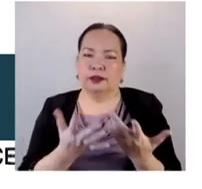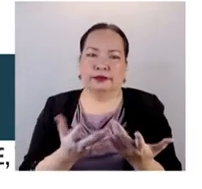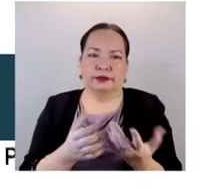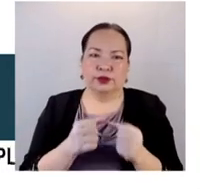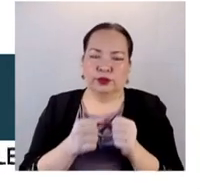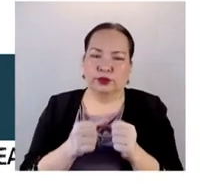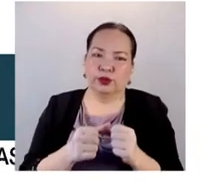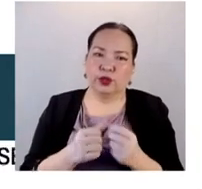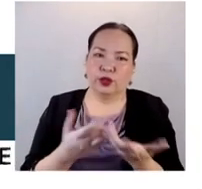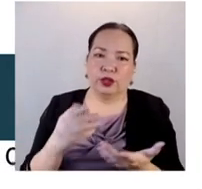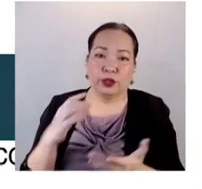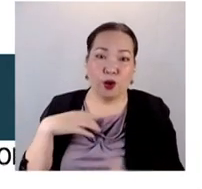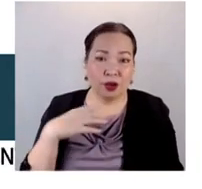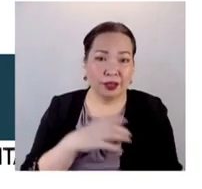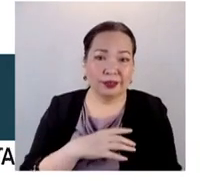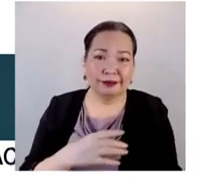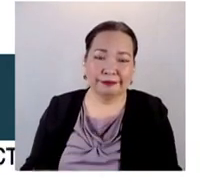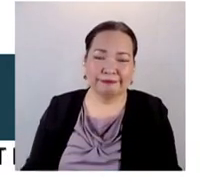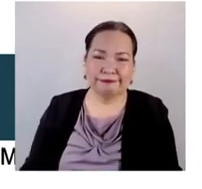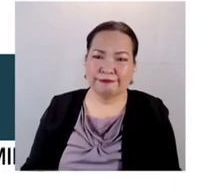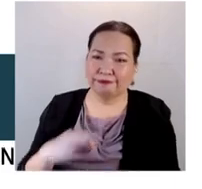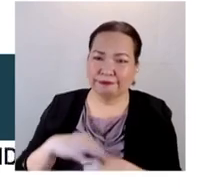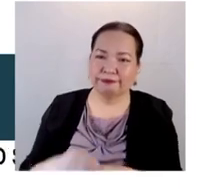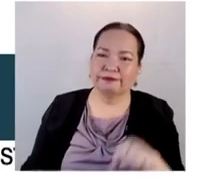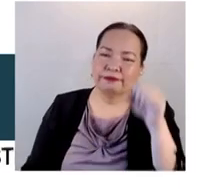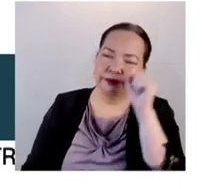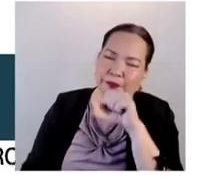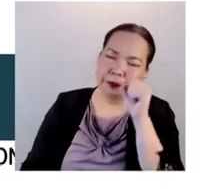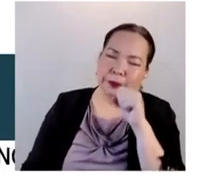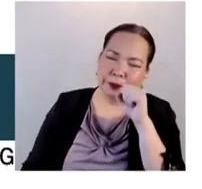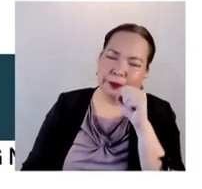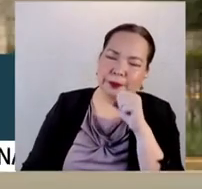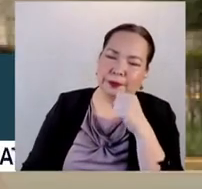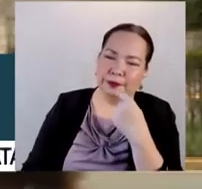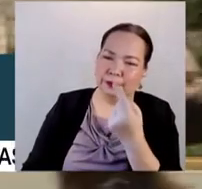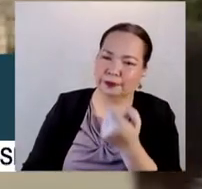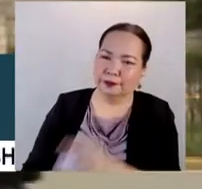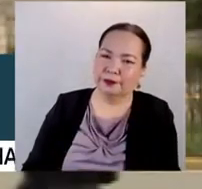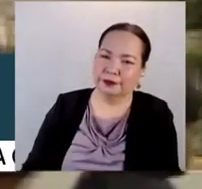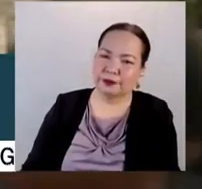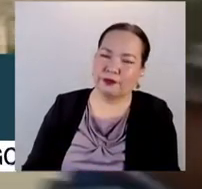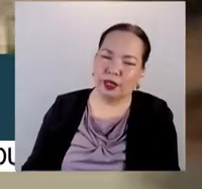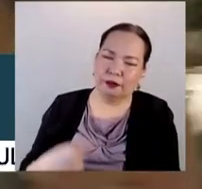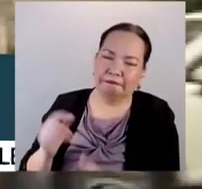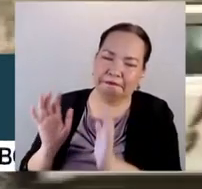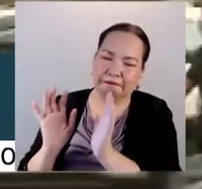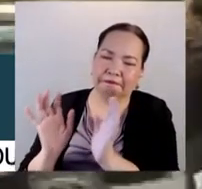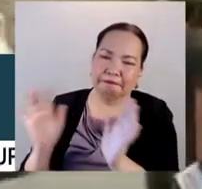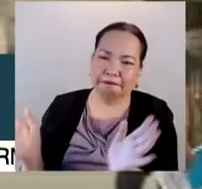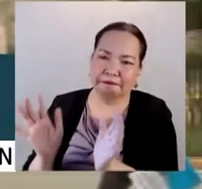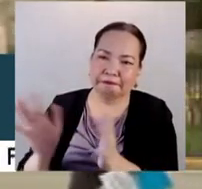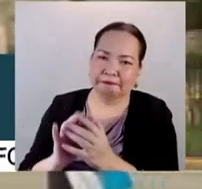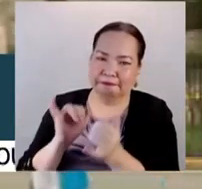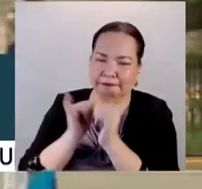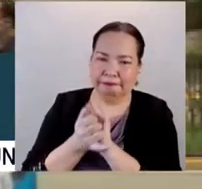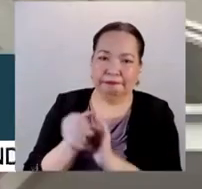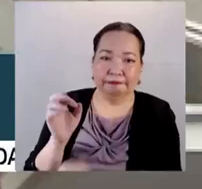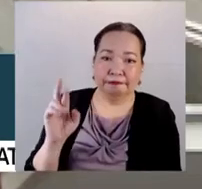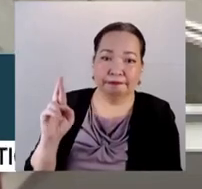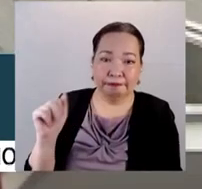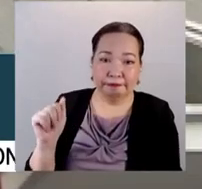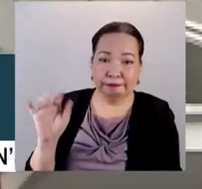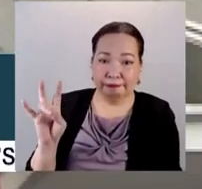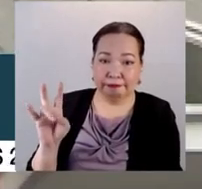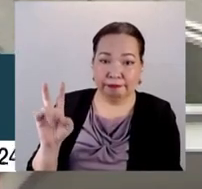House of Representatives. Go ahead. Definitely, ma'am, Karimina, definitely I will push for the amendment of Republic Act 79